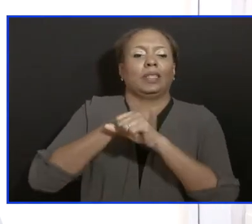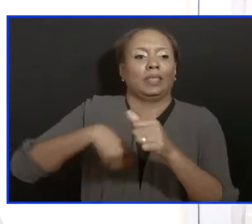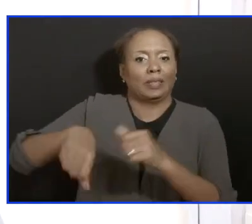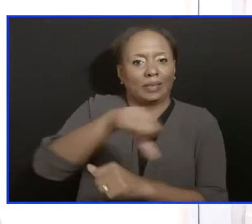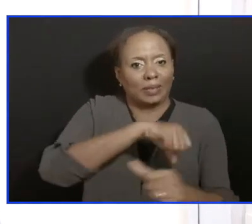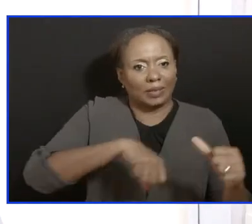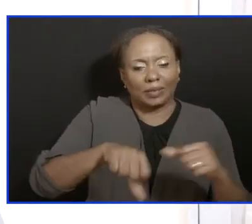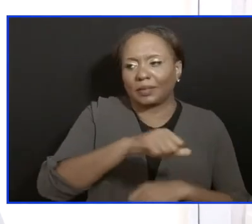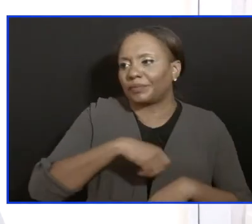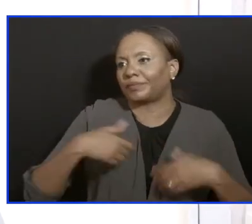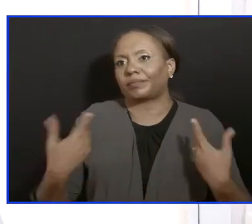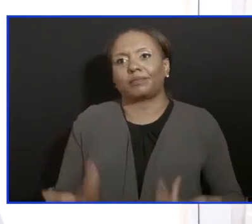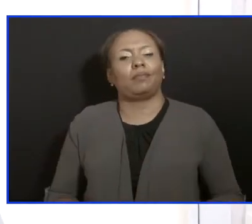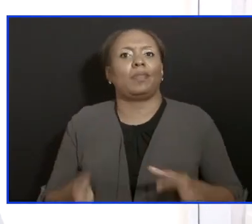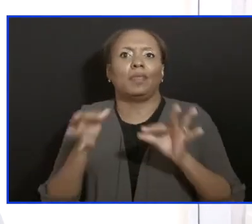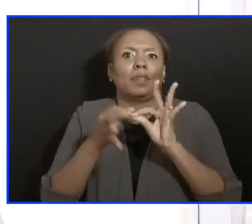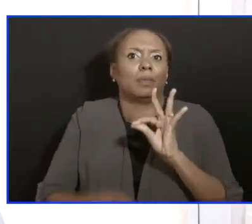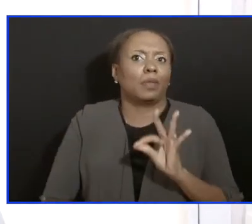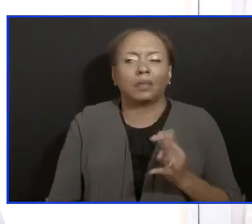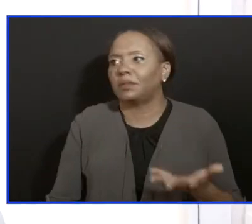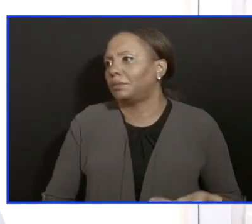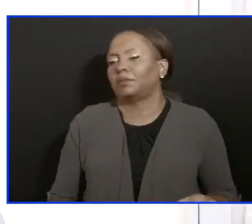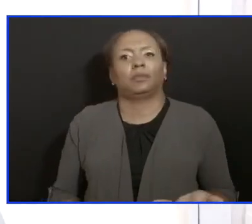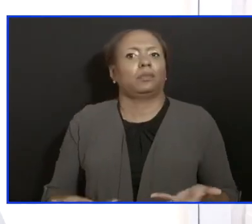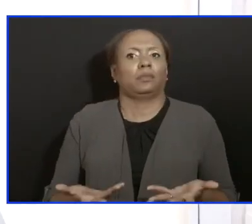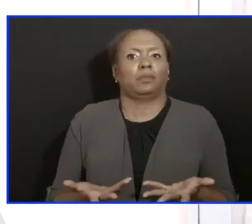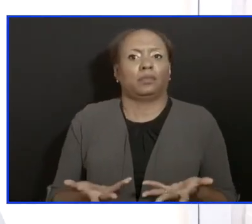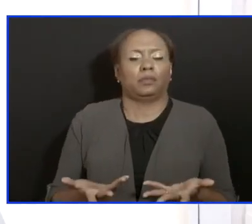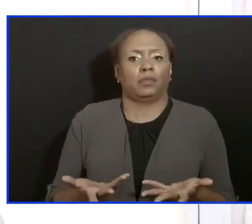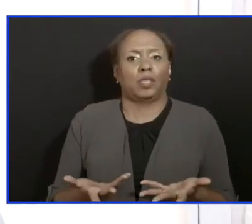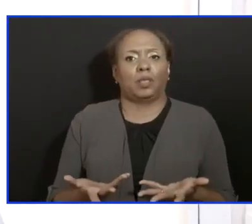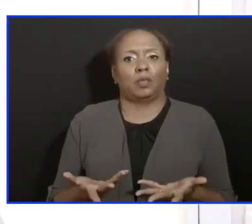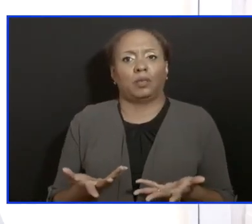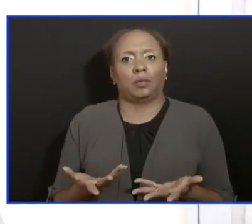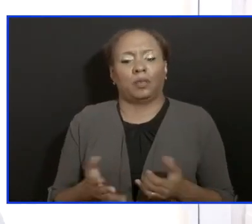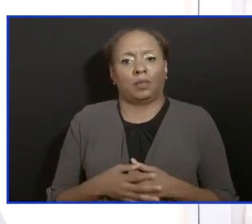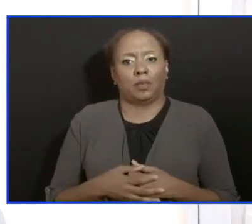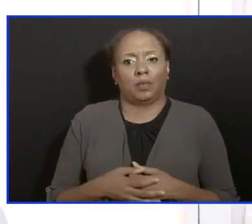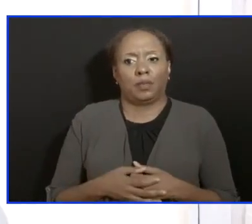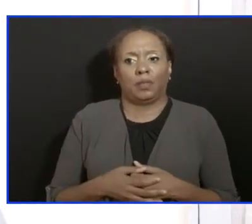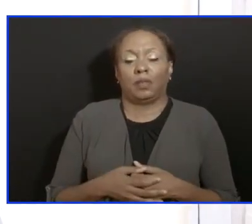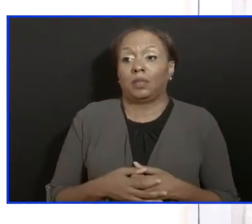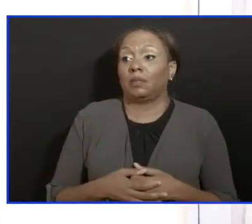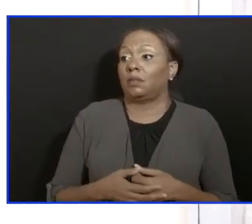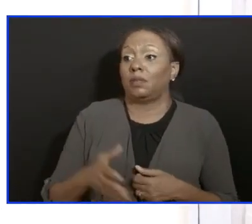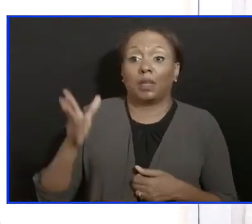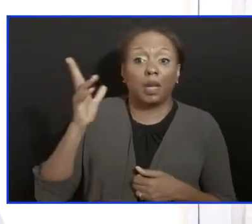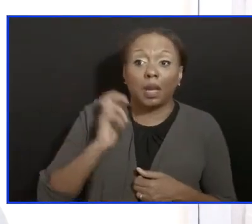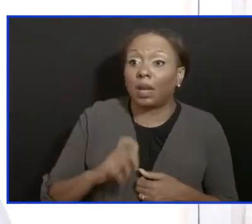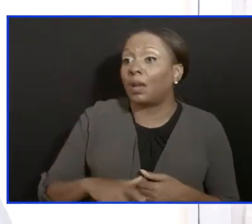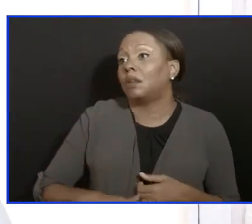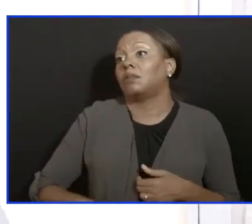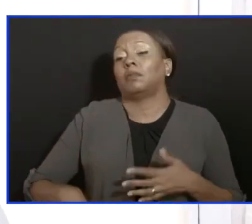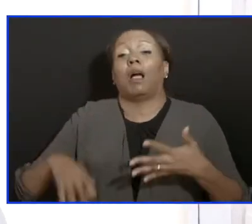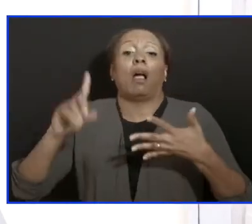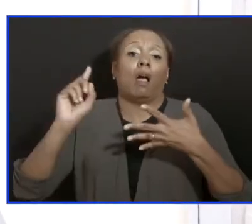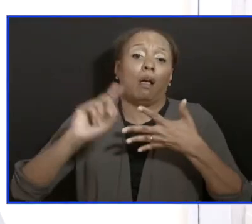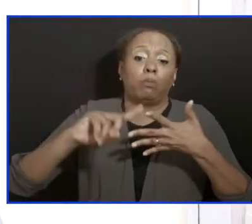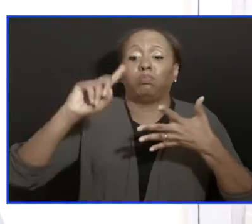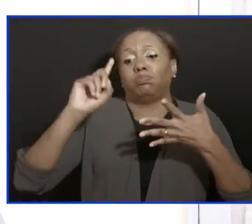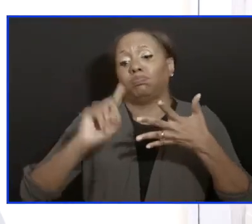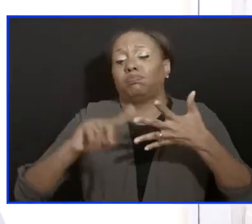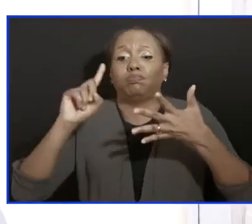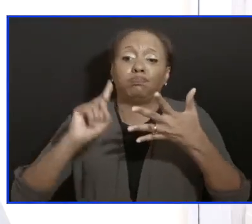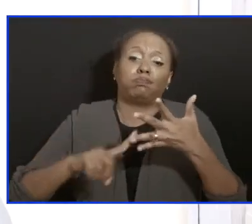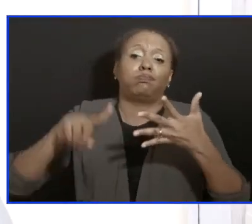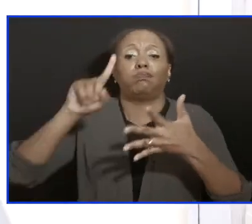in many other ways because it is simple. And the battle that is required, you heard it from Corey, you heard it from Adana, you heard it from Jeffrey, you